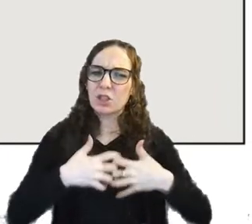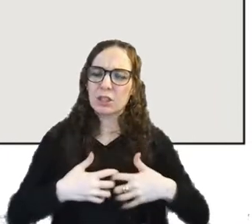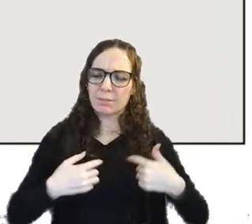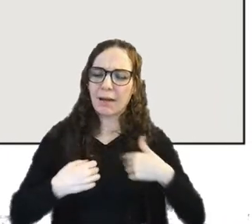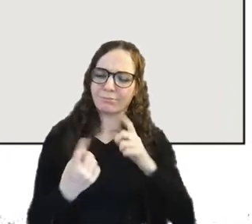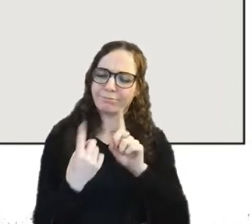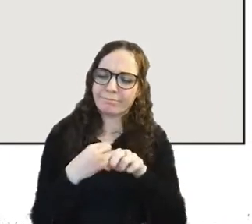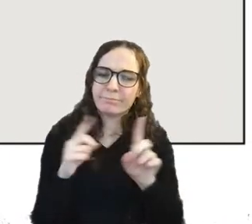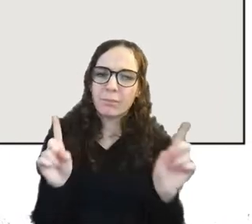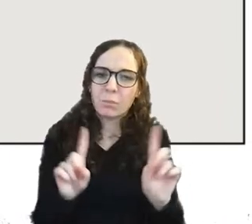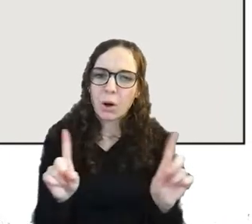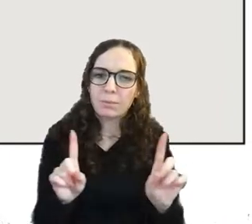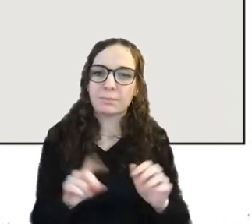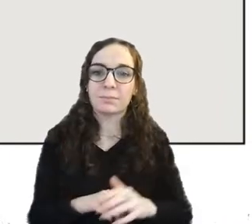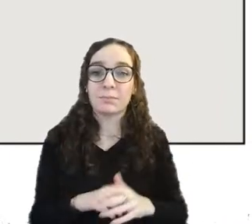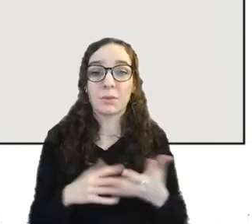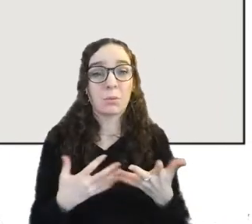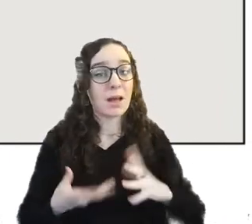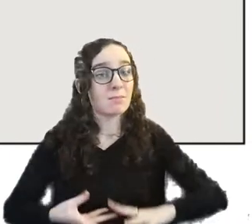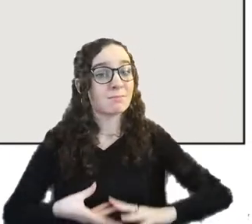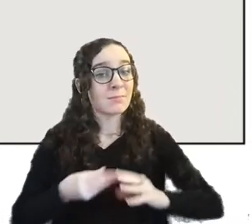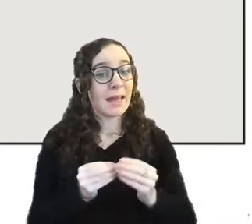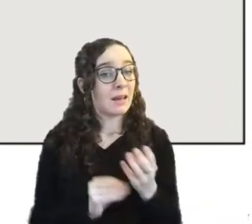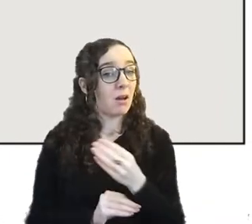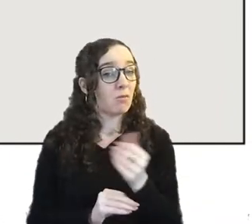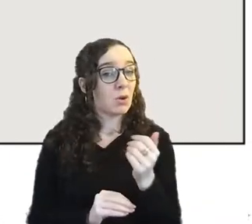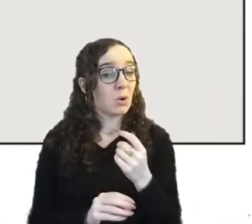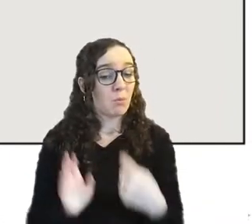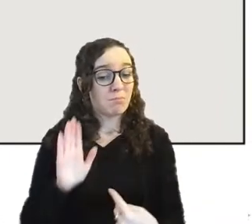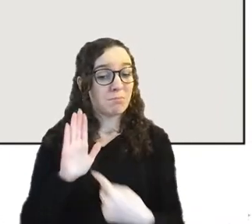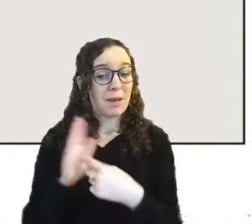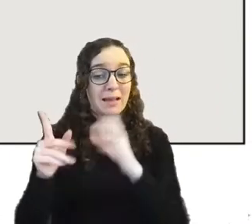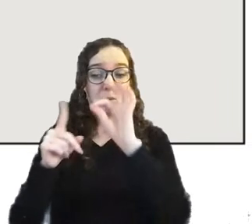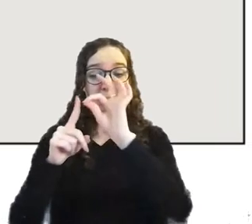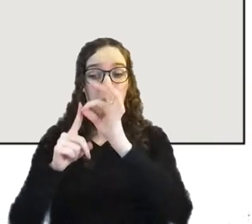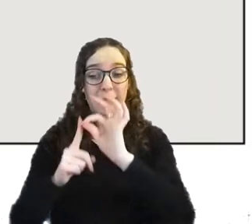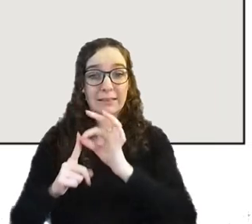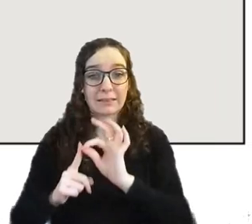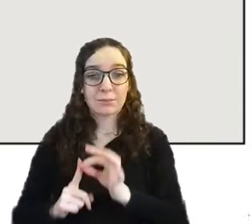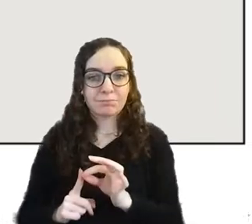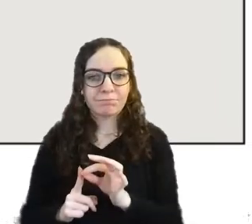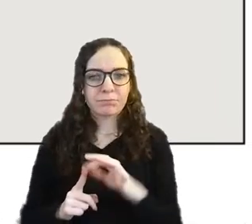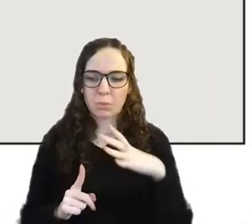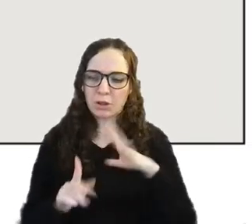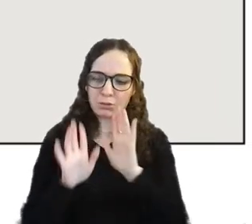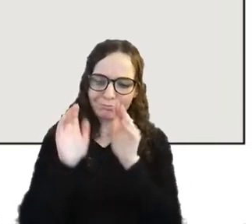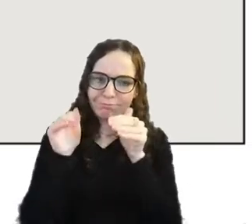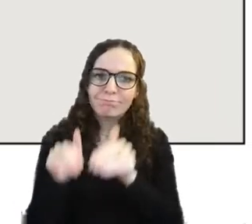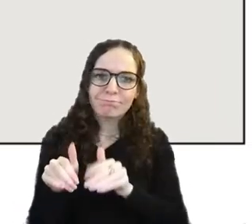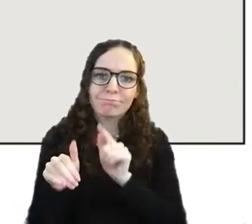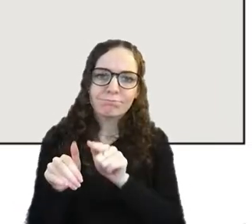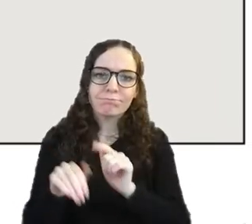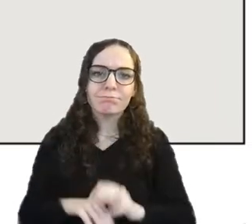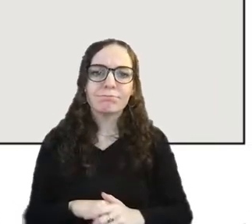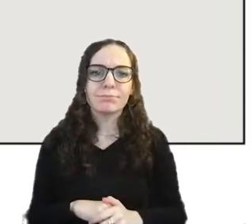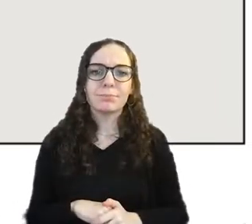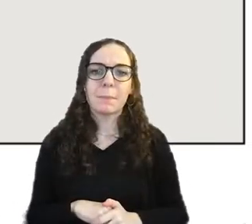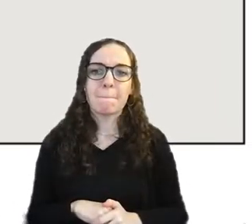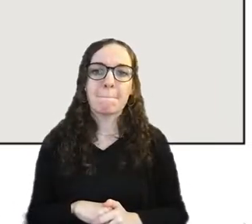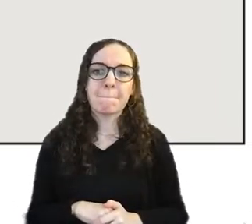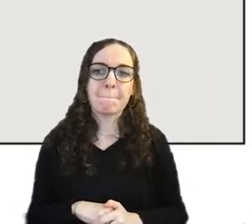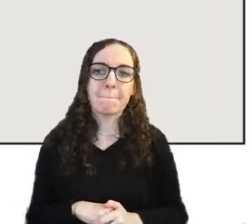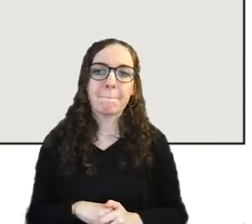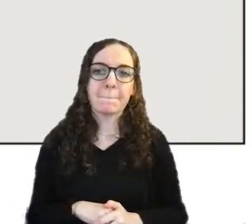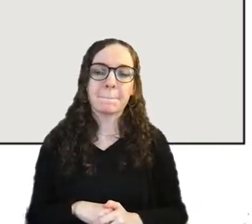main points and kind of questions that i wanted to attend to with the piece i made i'm drawing from a